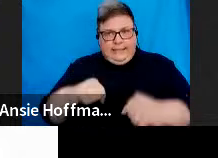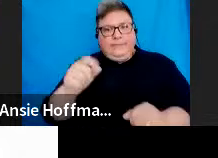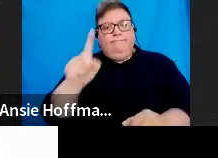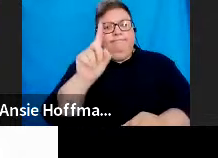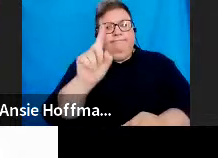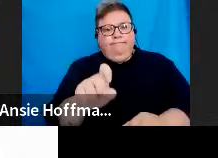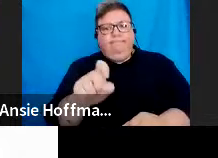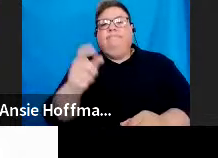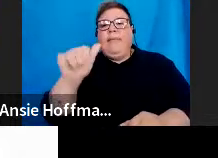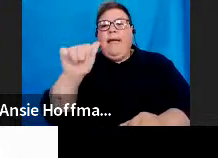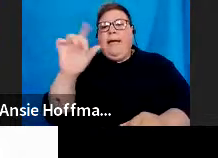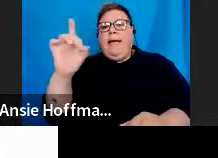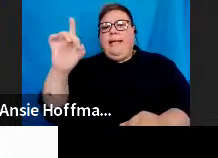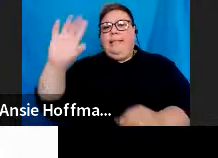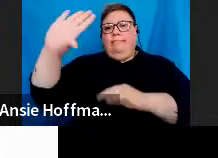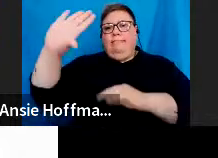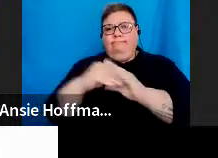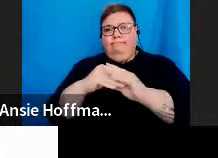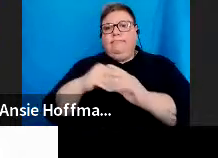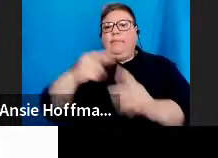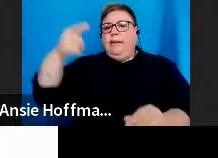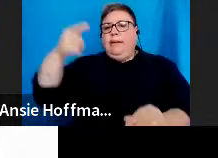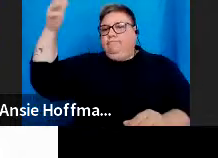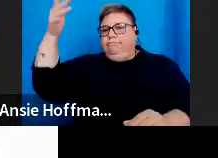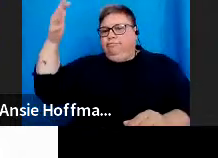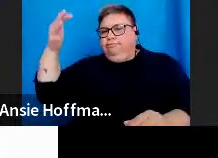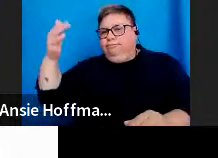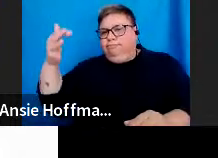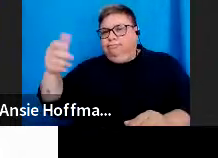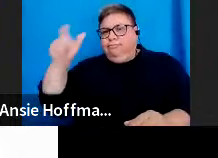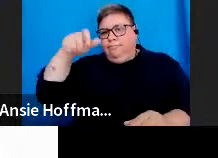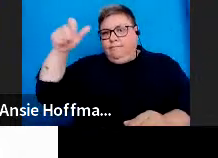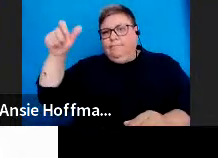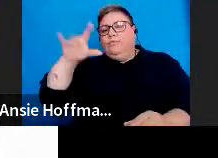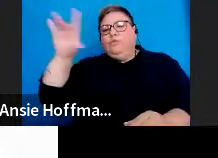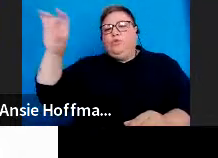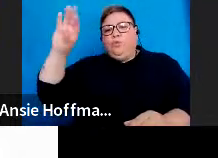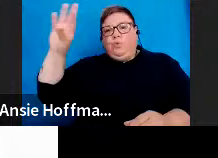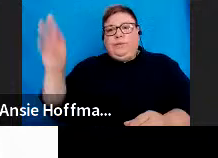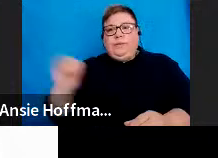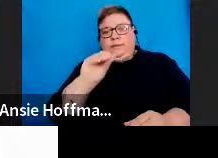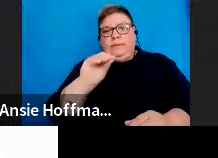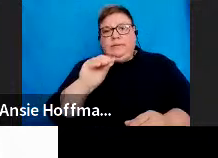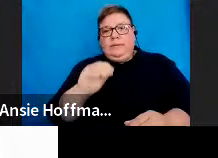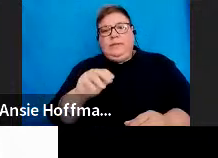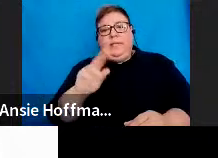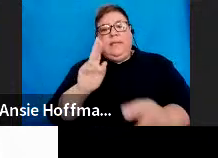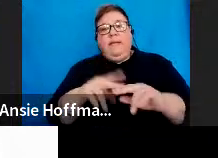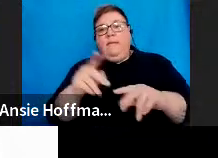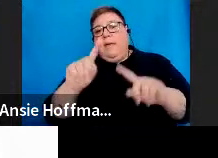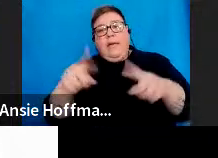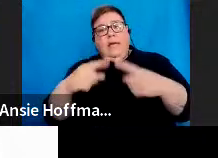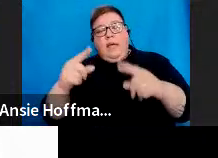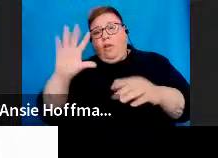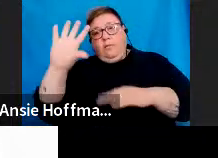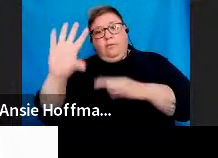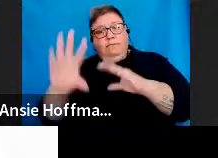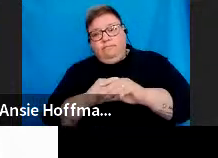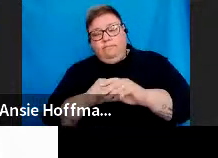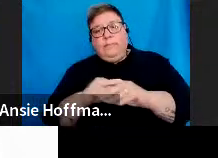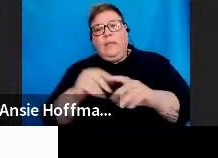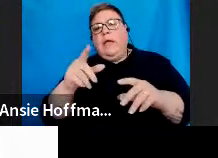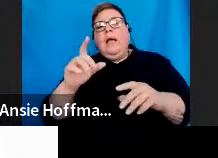list of your taxpayers would appear and you will allocate the ones that you want to. If you don't want to allocate, you're simply going to click on no